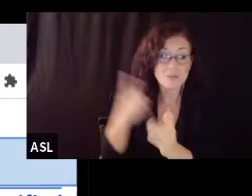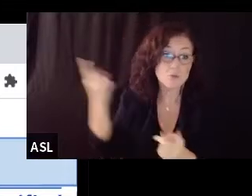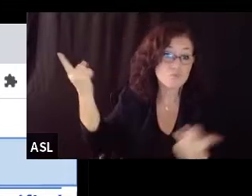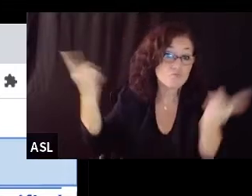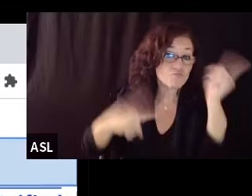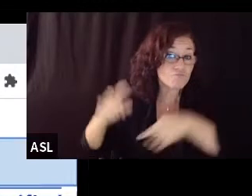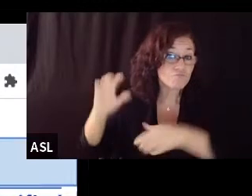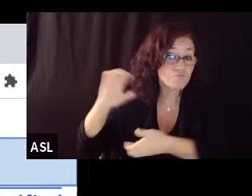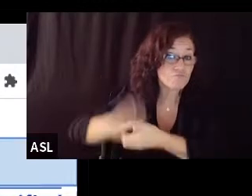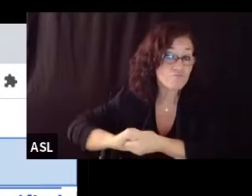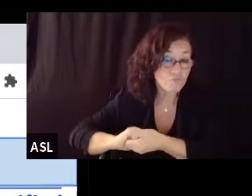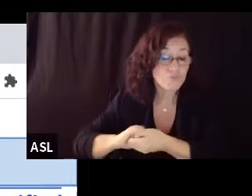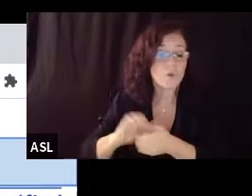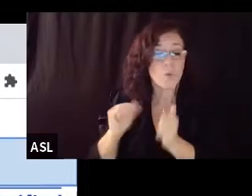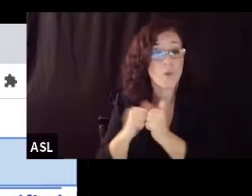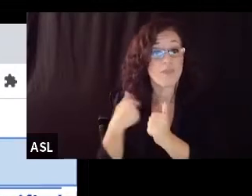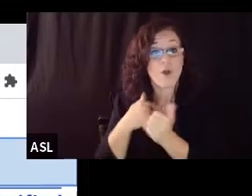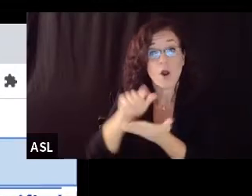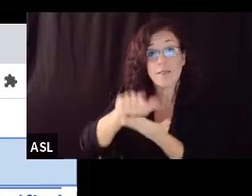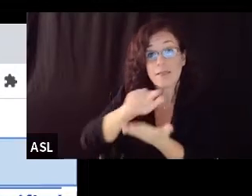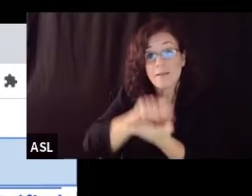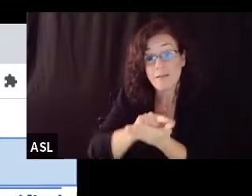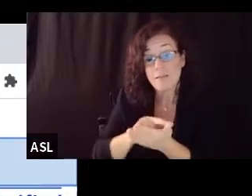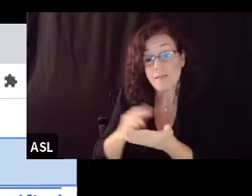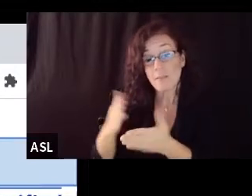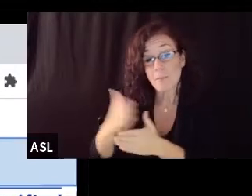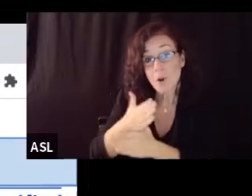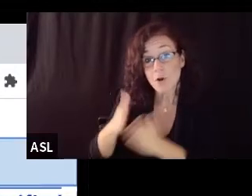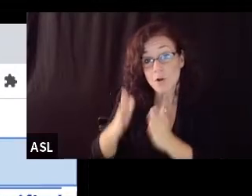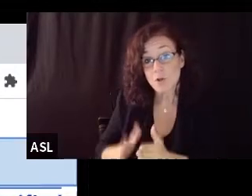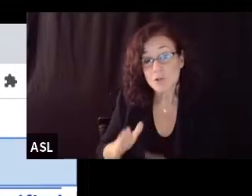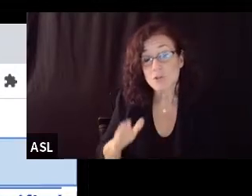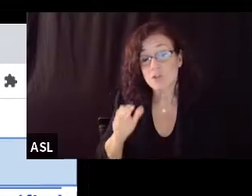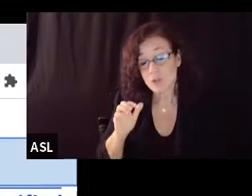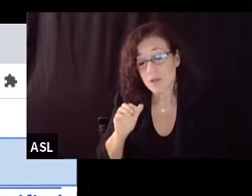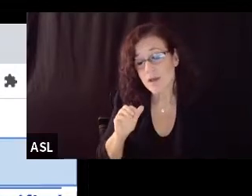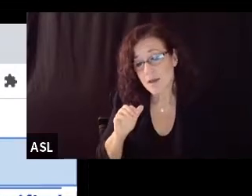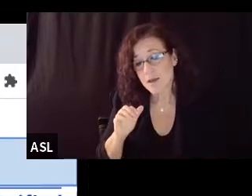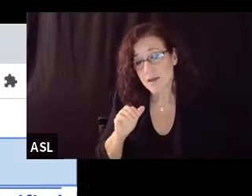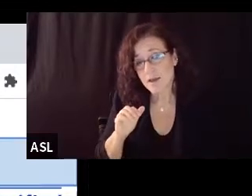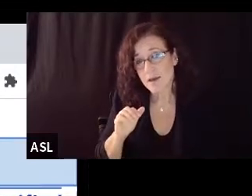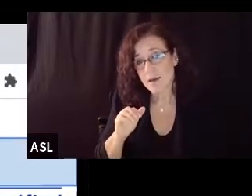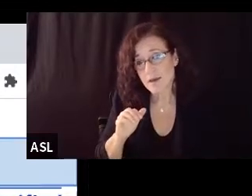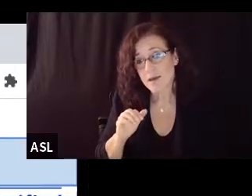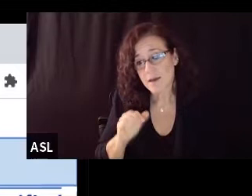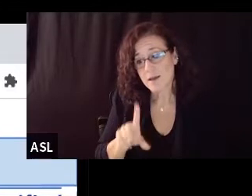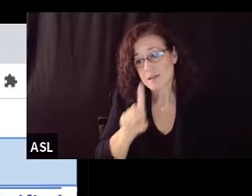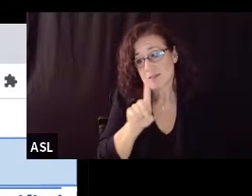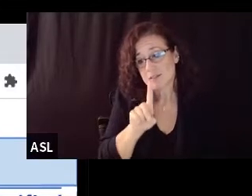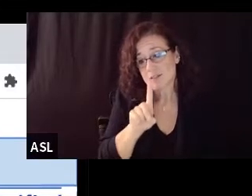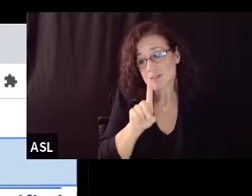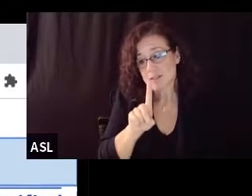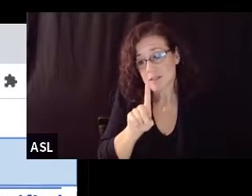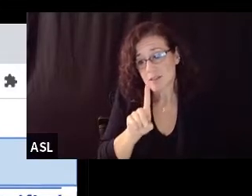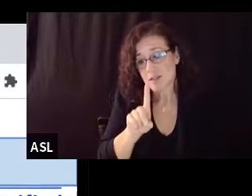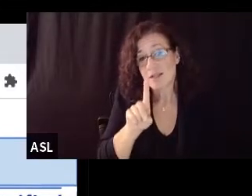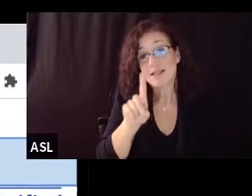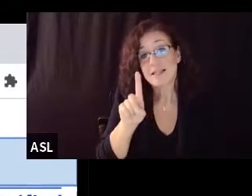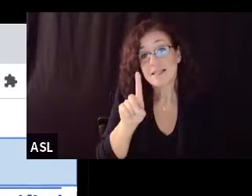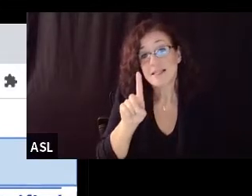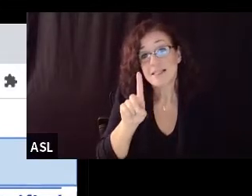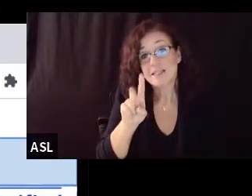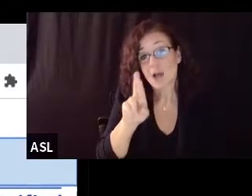labor partners which i know dr becchio has uh reached out to both uh karen mcbride and paul rooney and we're happy to